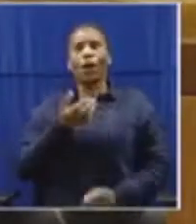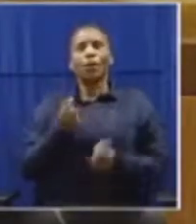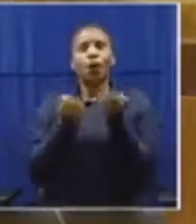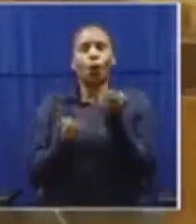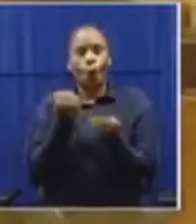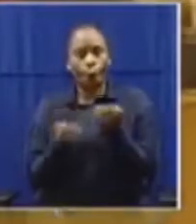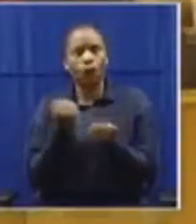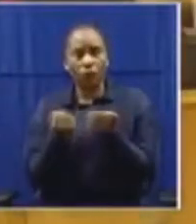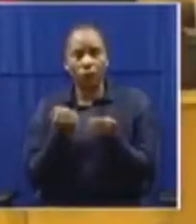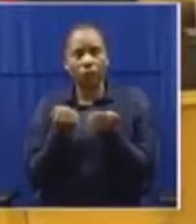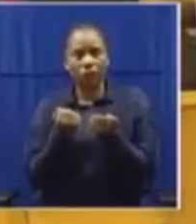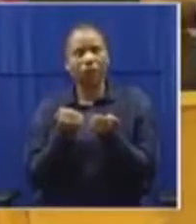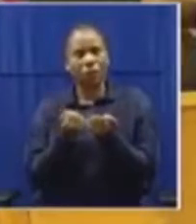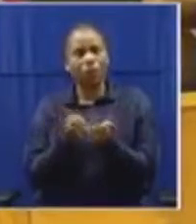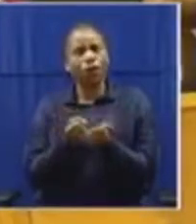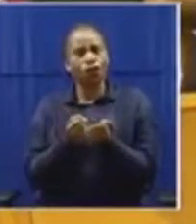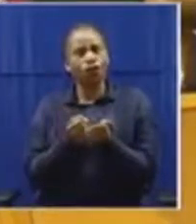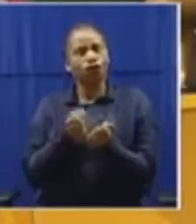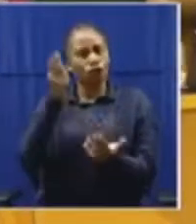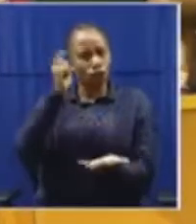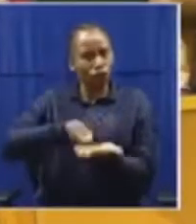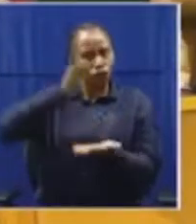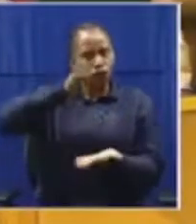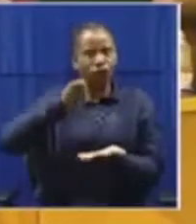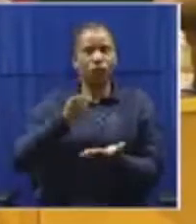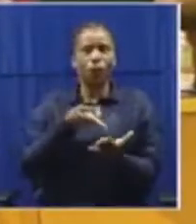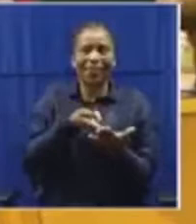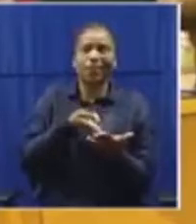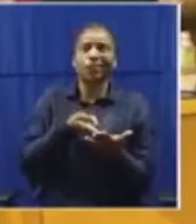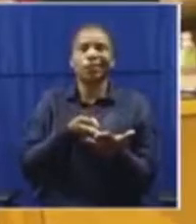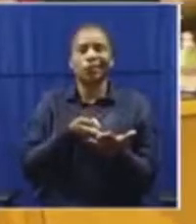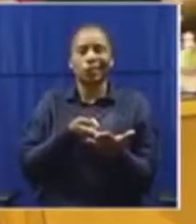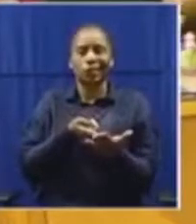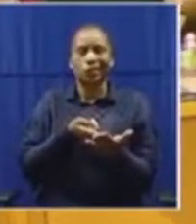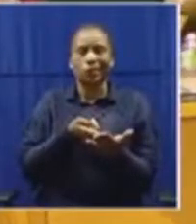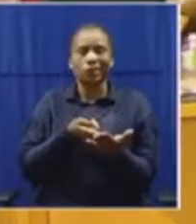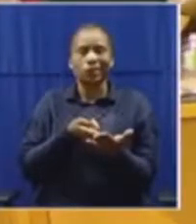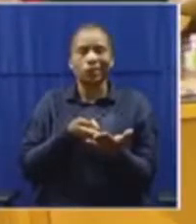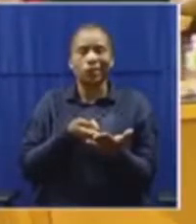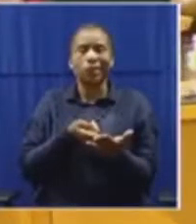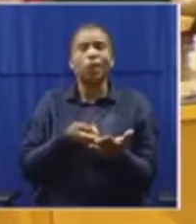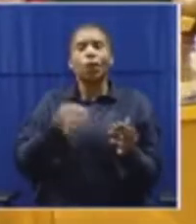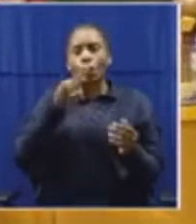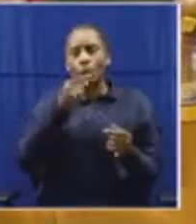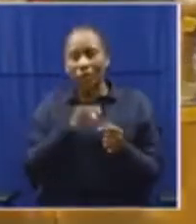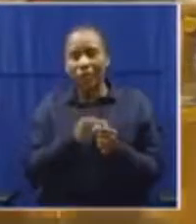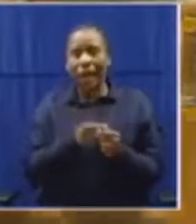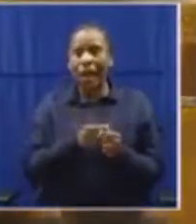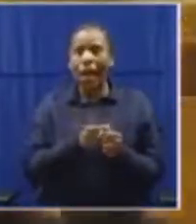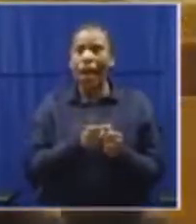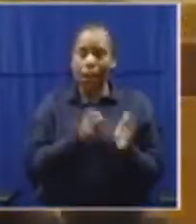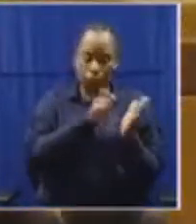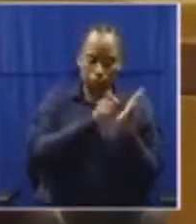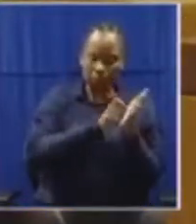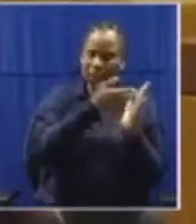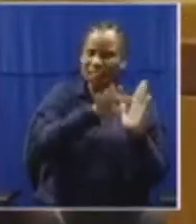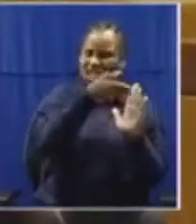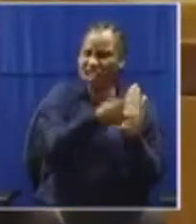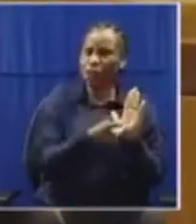a determination on this matter. nor is there a provision for disclosure of such information